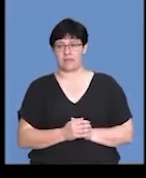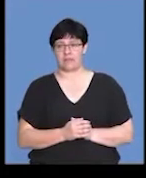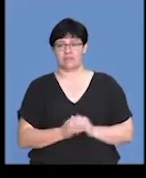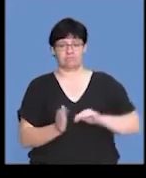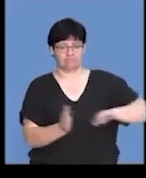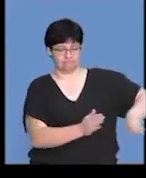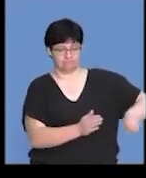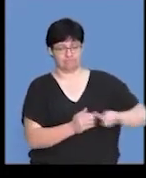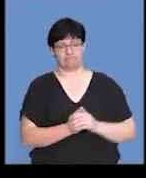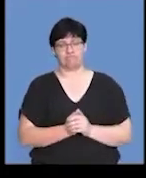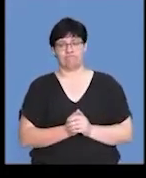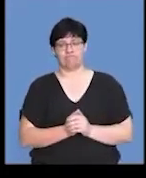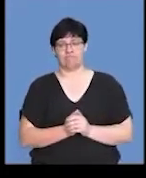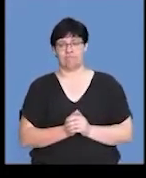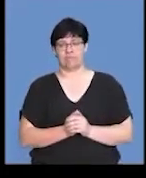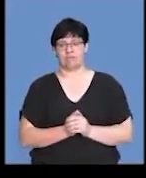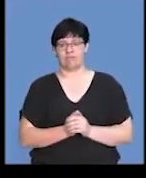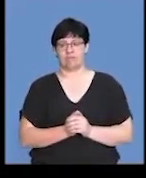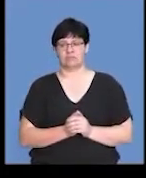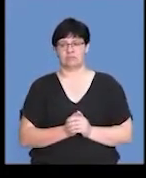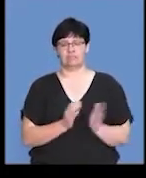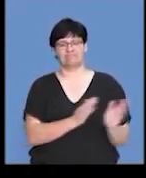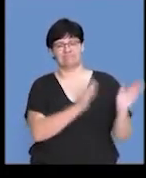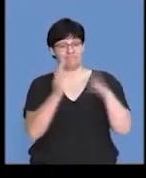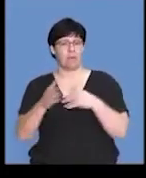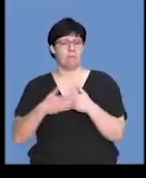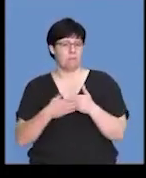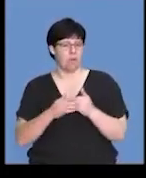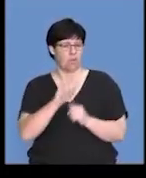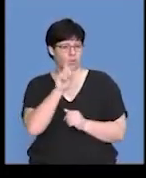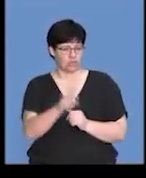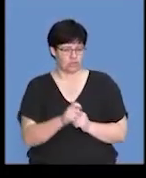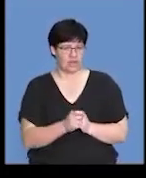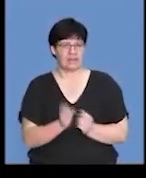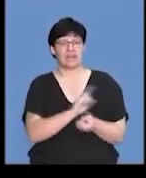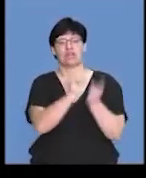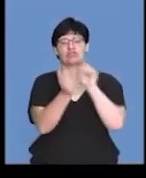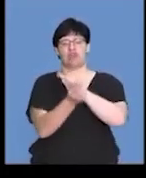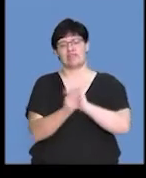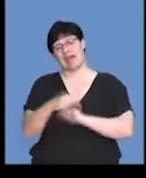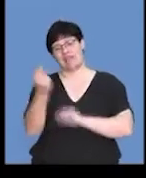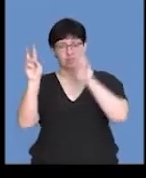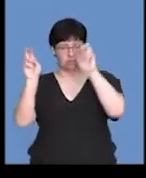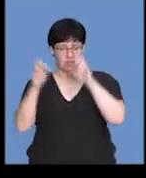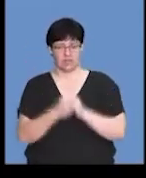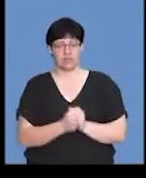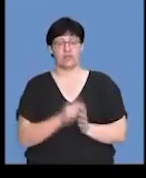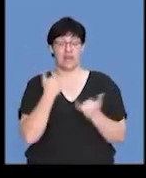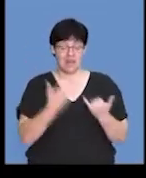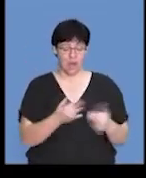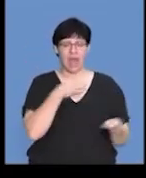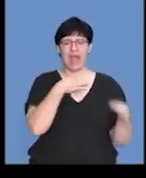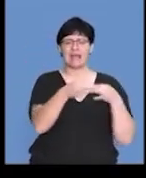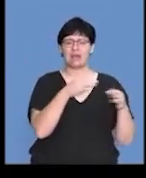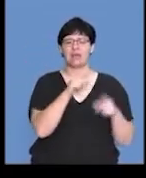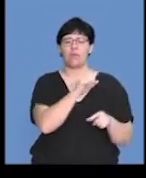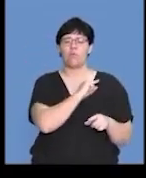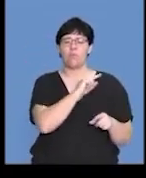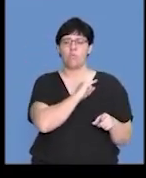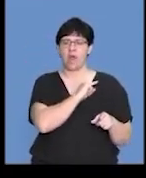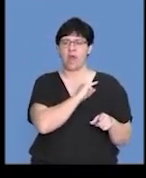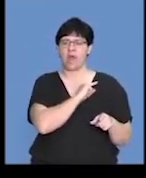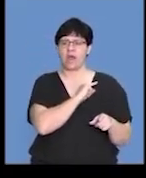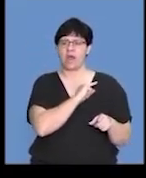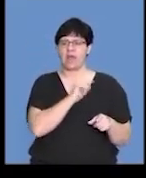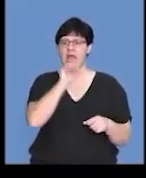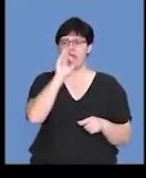So, guys, we're going to move to one more question and then we'll change to a different topic. Explain why the secretion